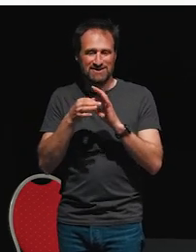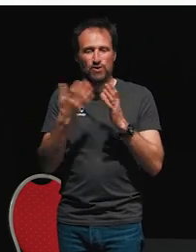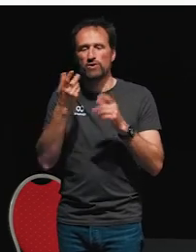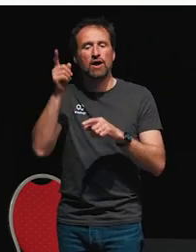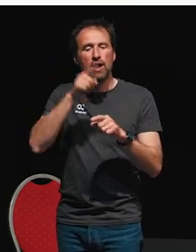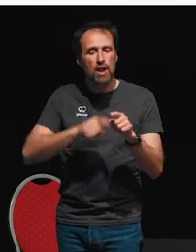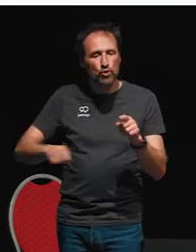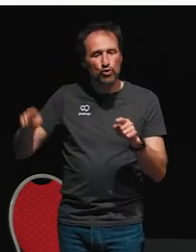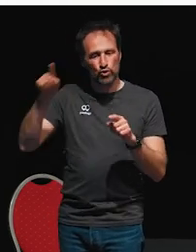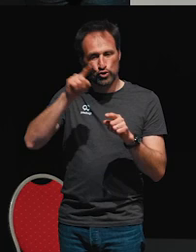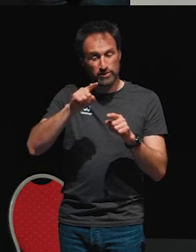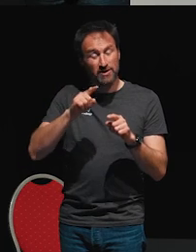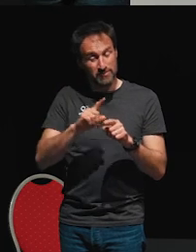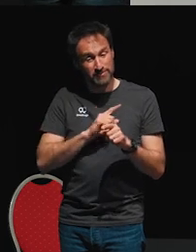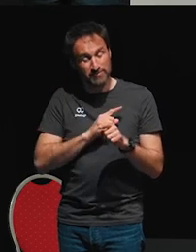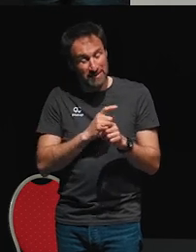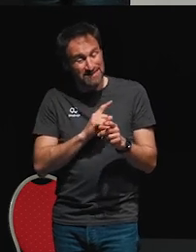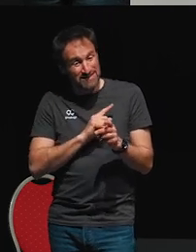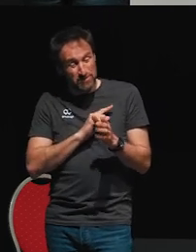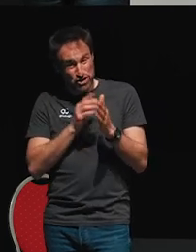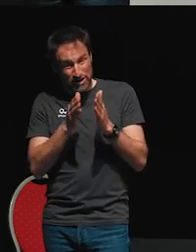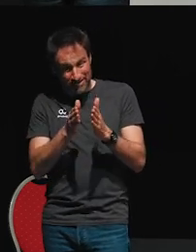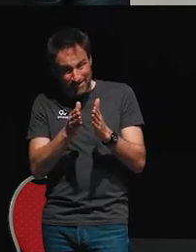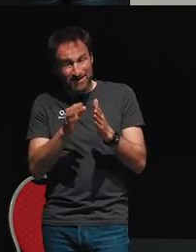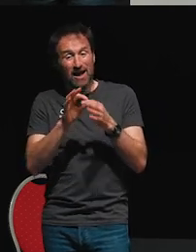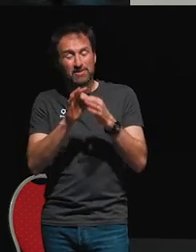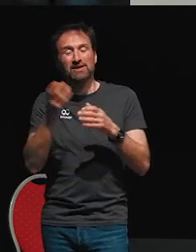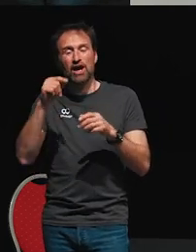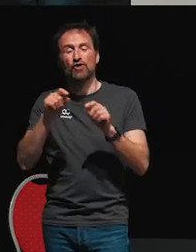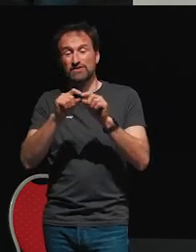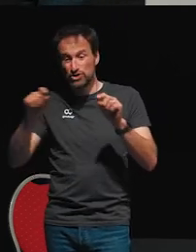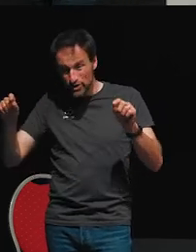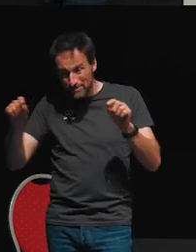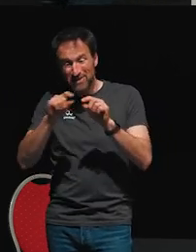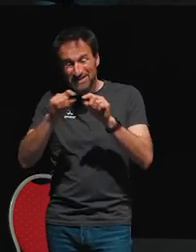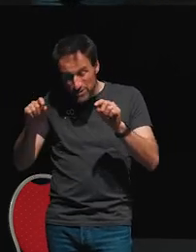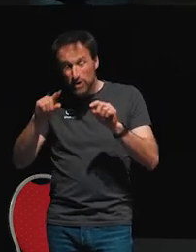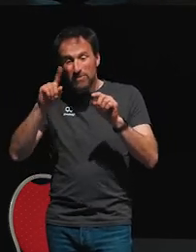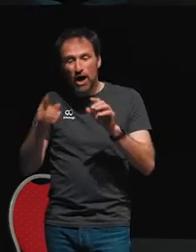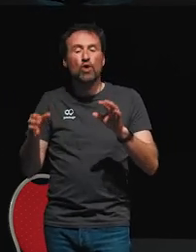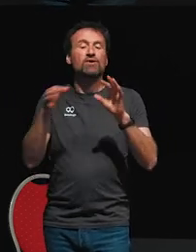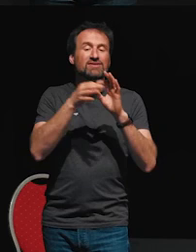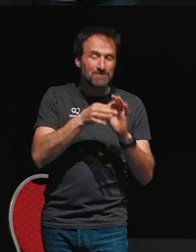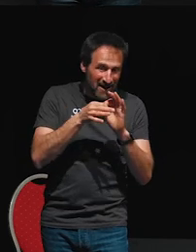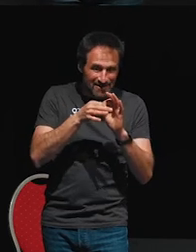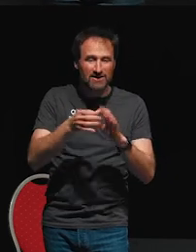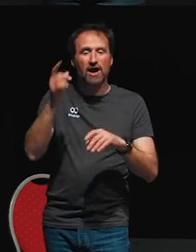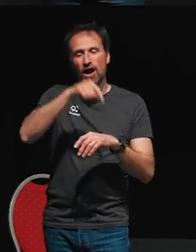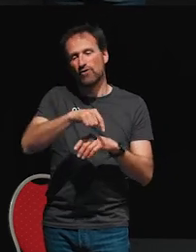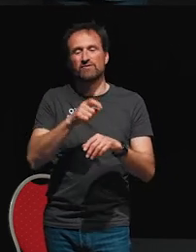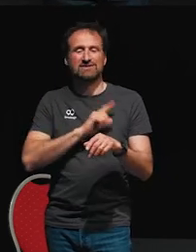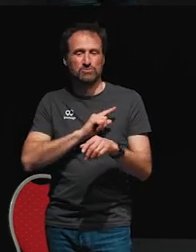subject is dependent on my stream, but my stream is also dependent on my subject. So that feels a little bit weird and